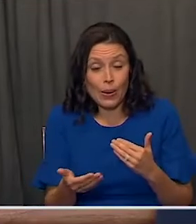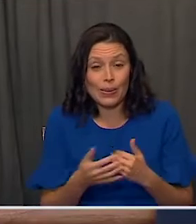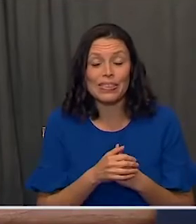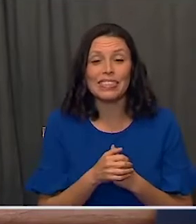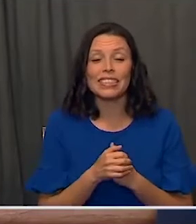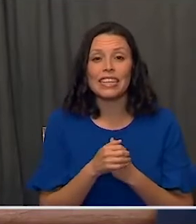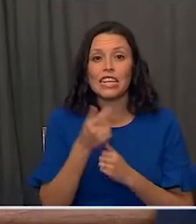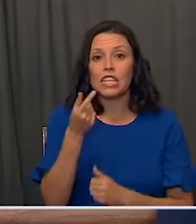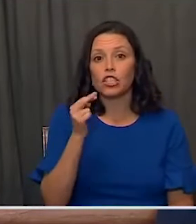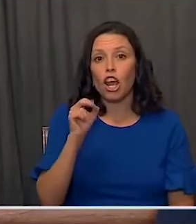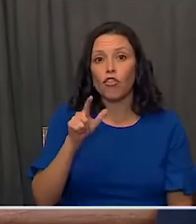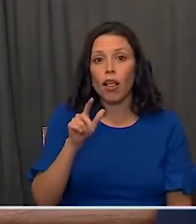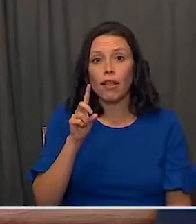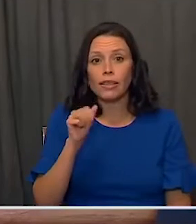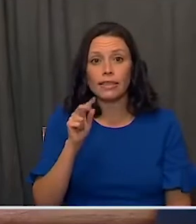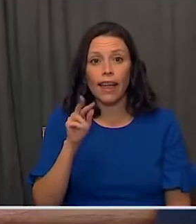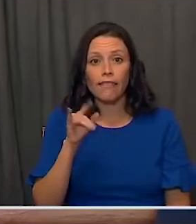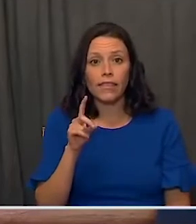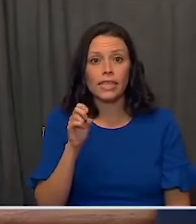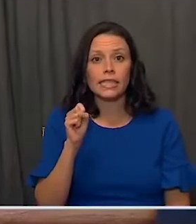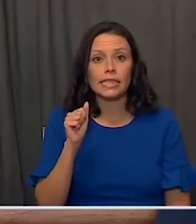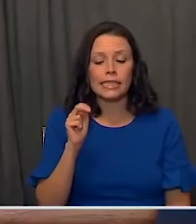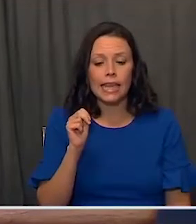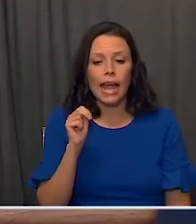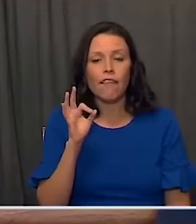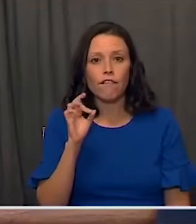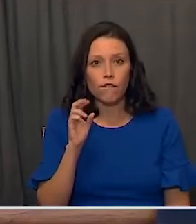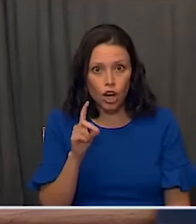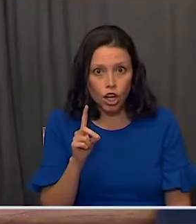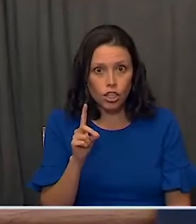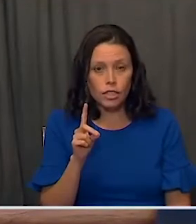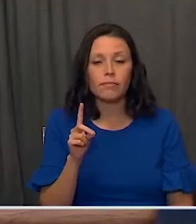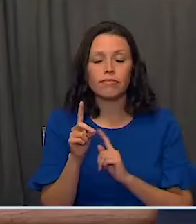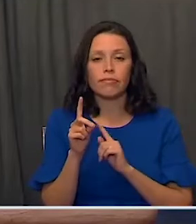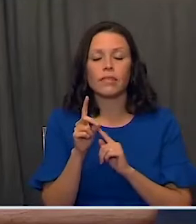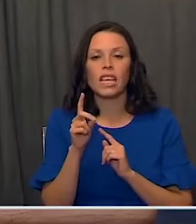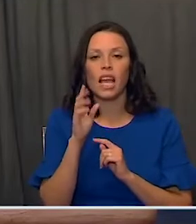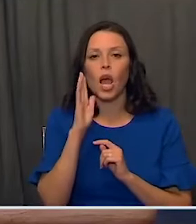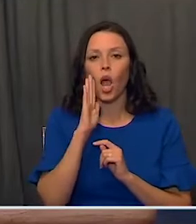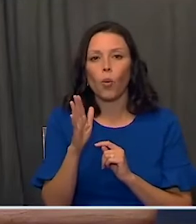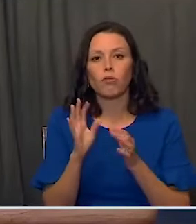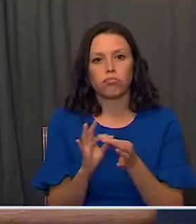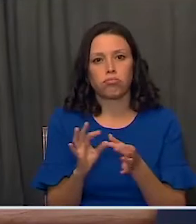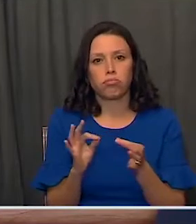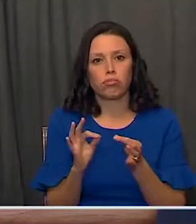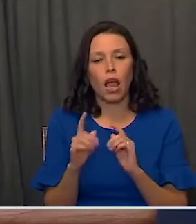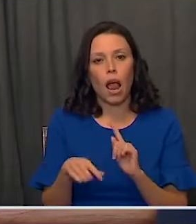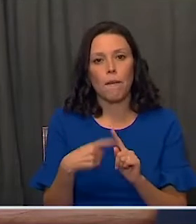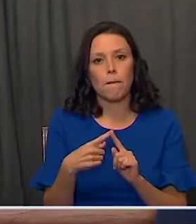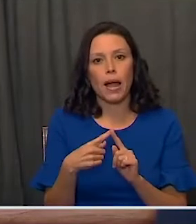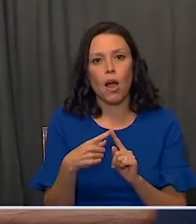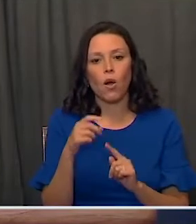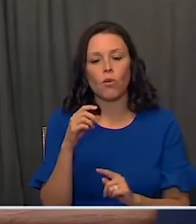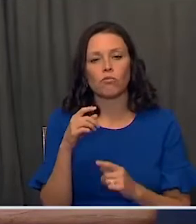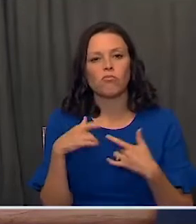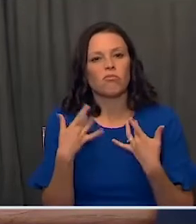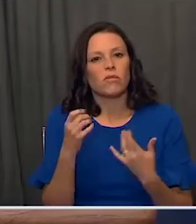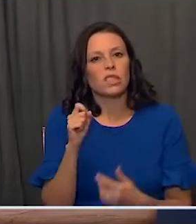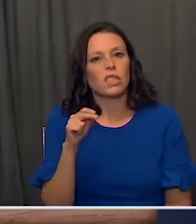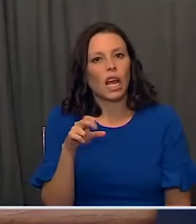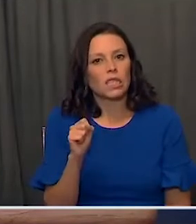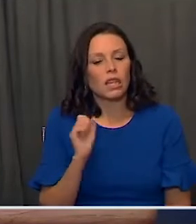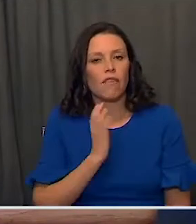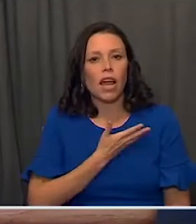And General David Sanford, who's been with us every step of the way, is going to brief you on the status of our